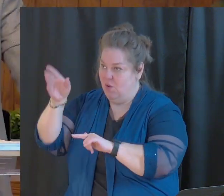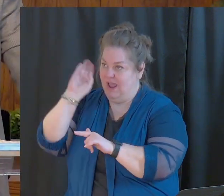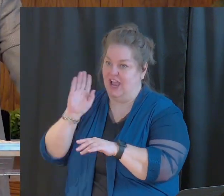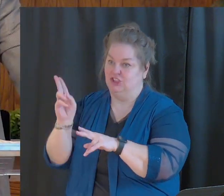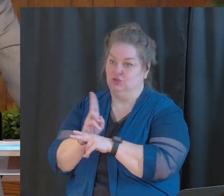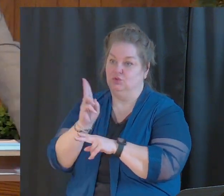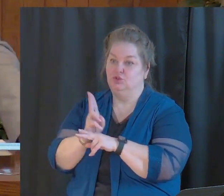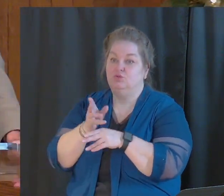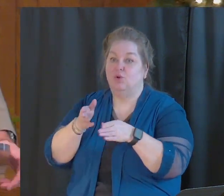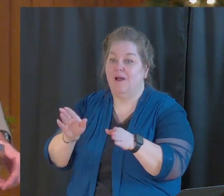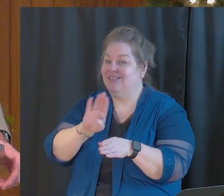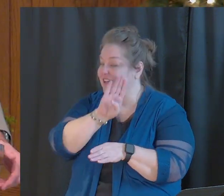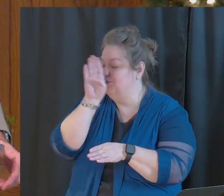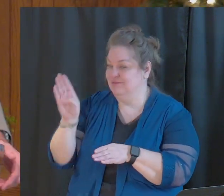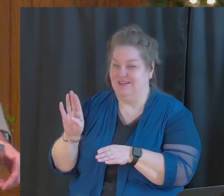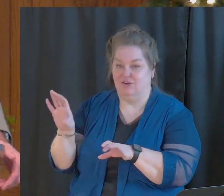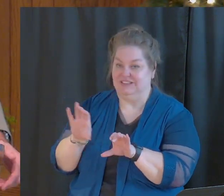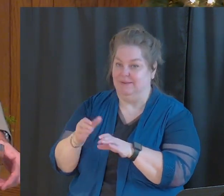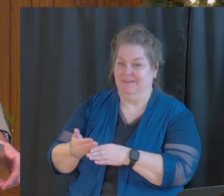used before.